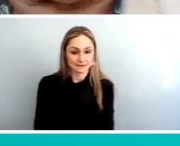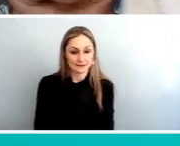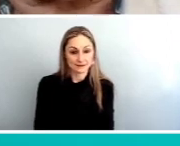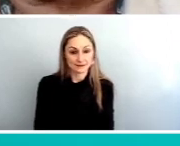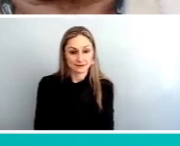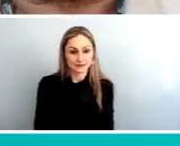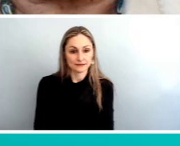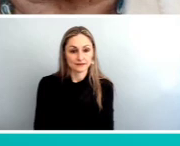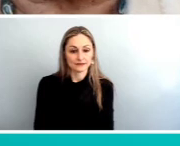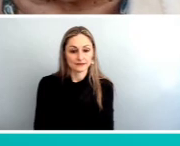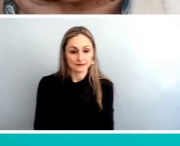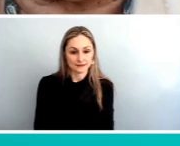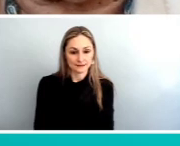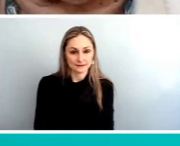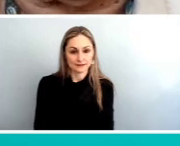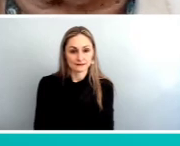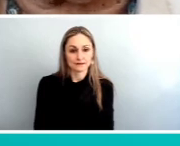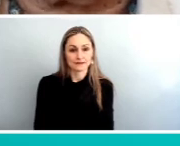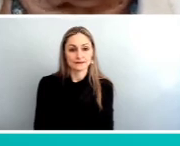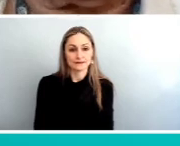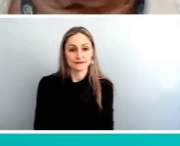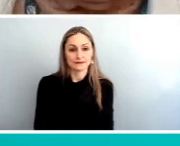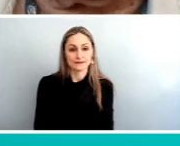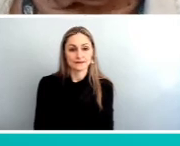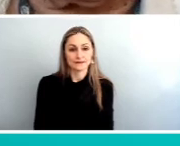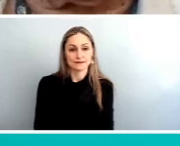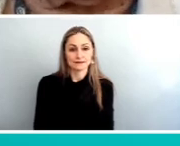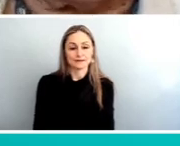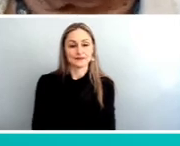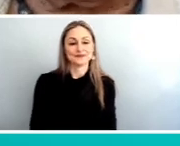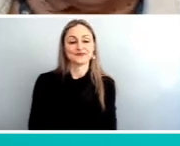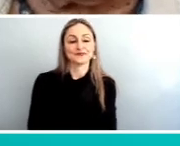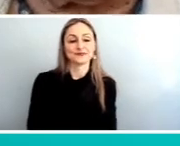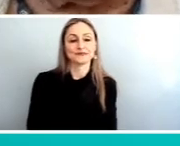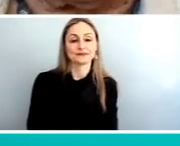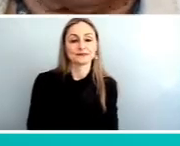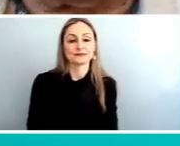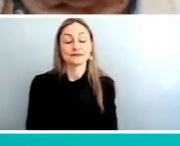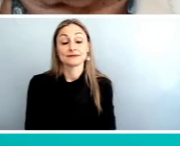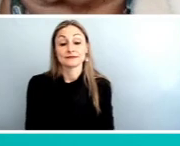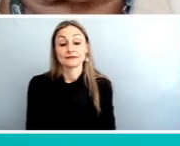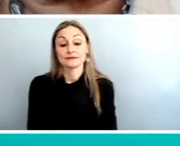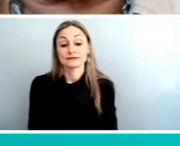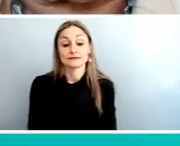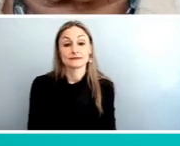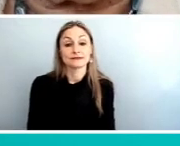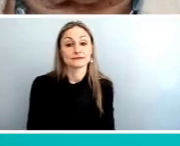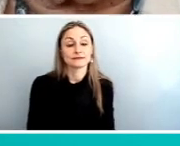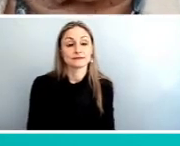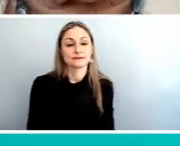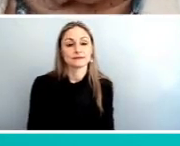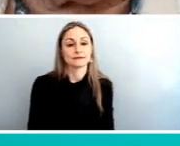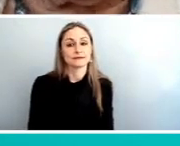Oh, Jalen Hurts. Very, very nice. Glad to see that the Giants fans did not, uh, did not